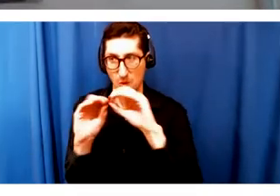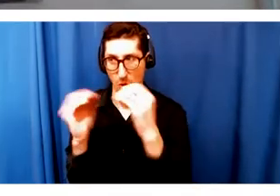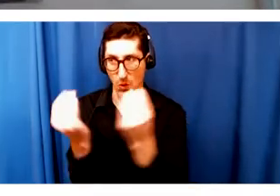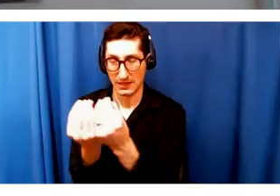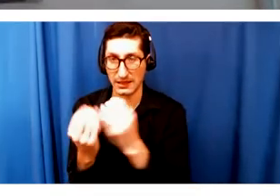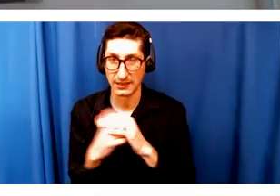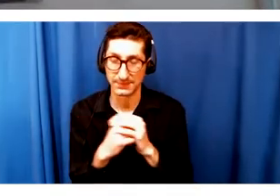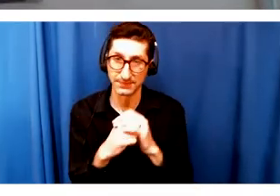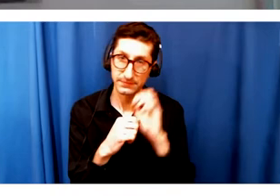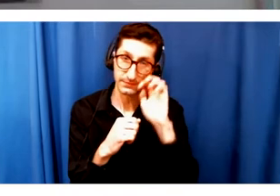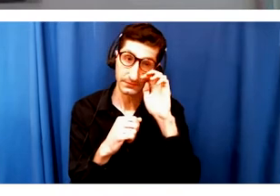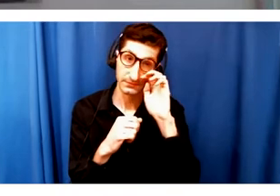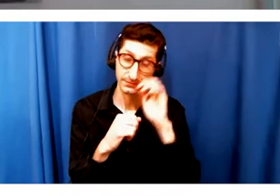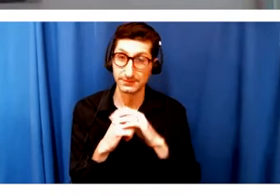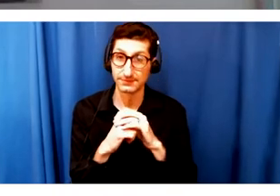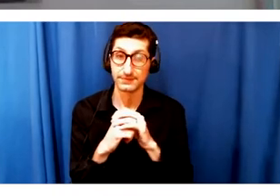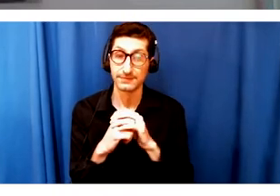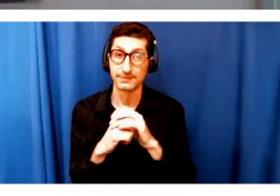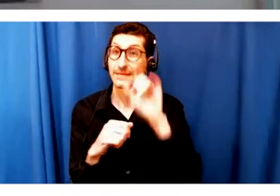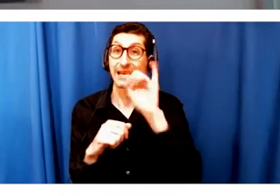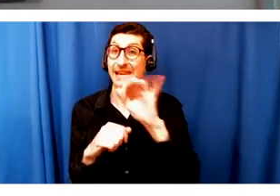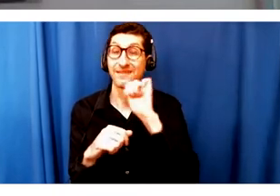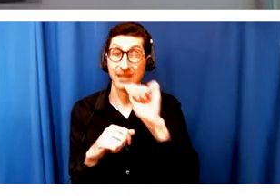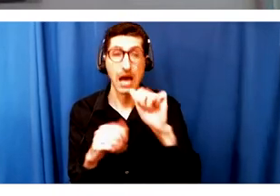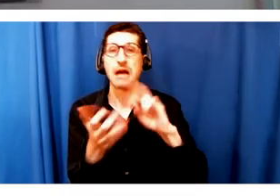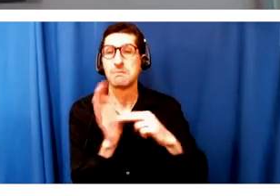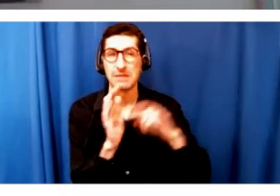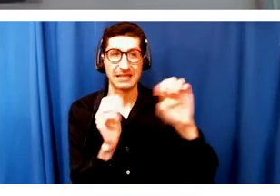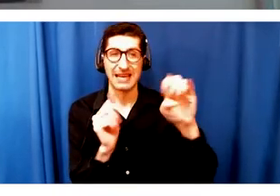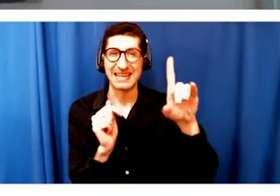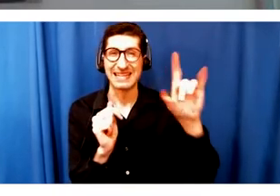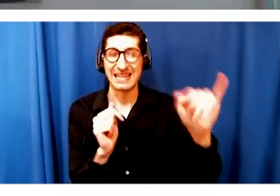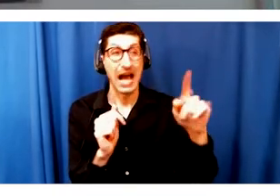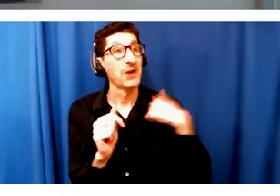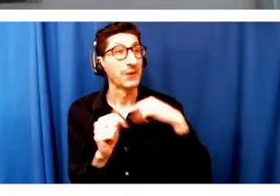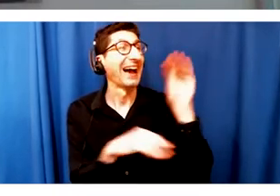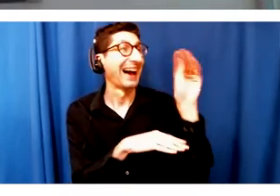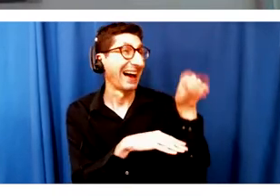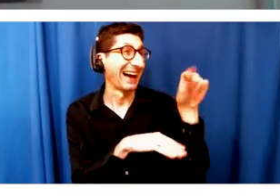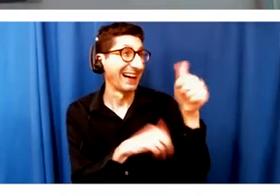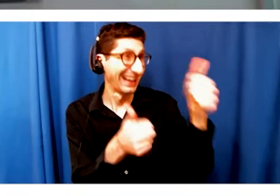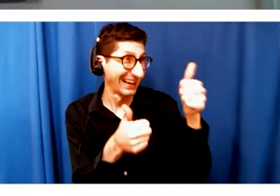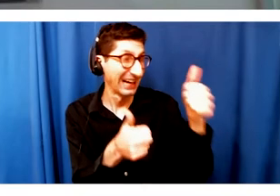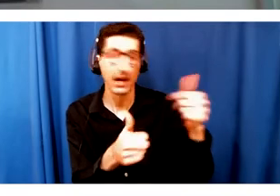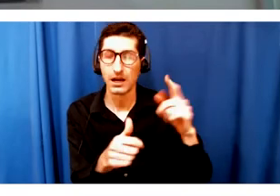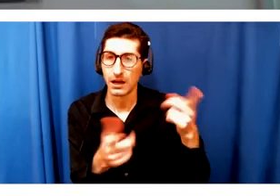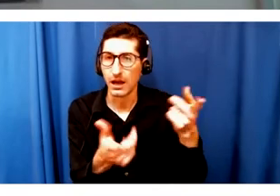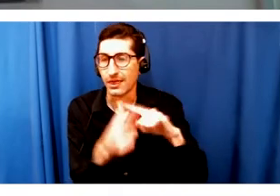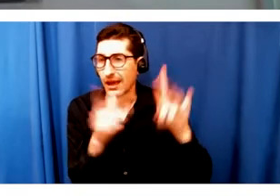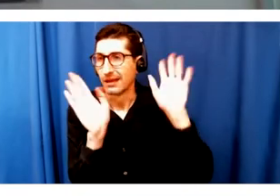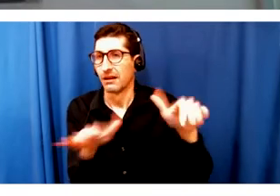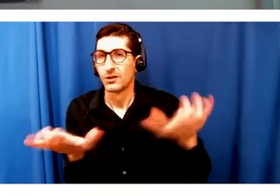you're relegating that committee to the kiddie table at Thanksgiving. So if you're going to have that committee, give them power. Give them power.